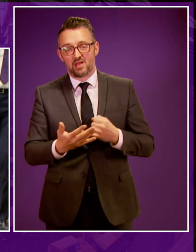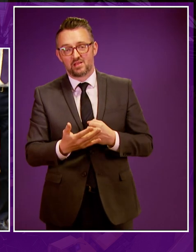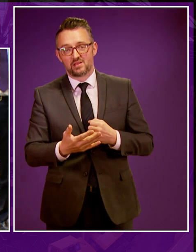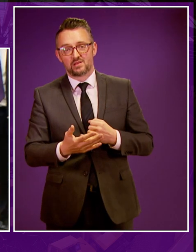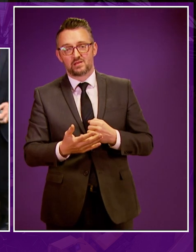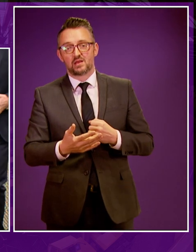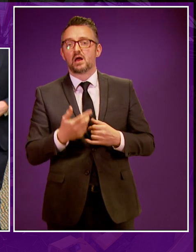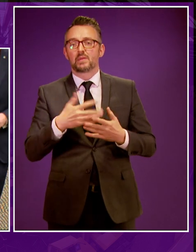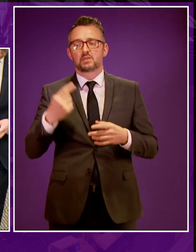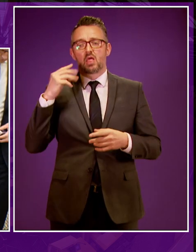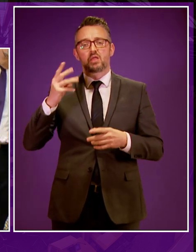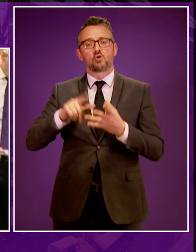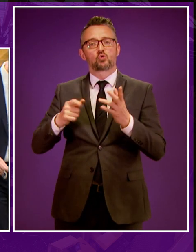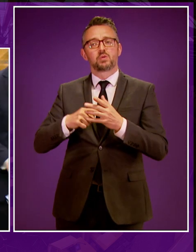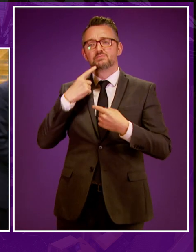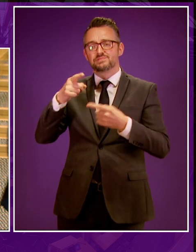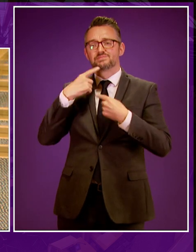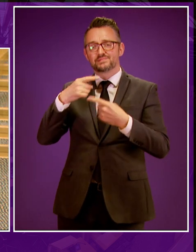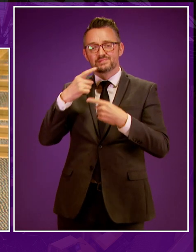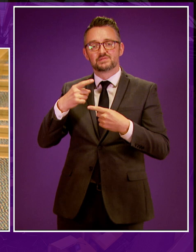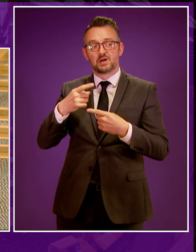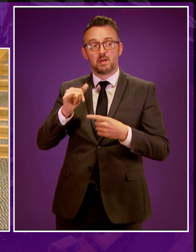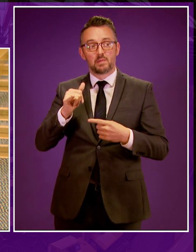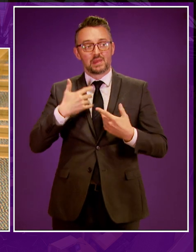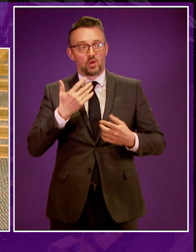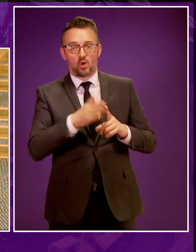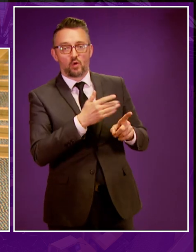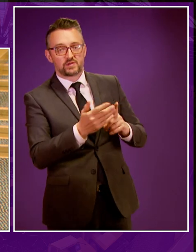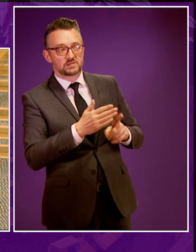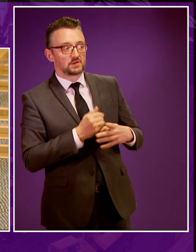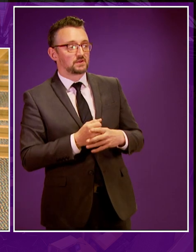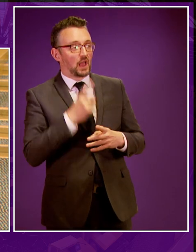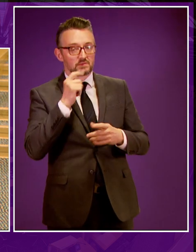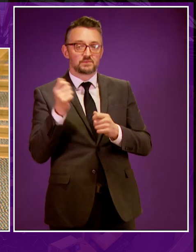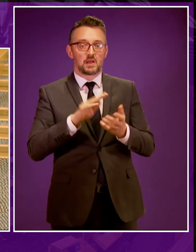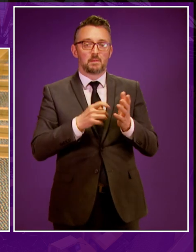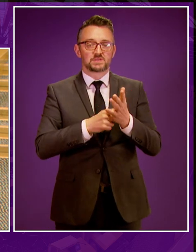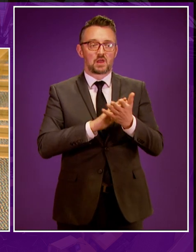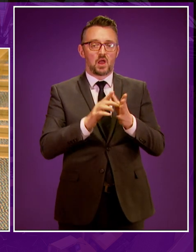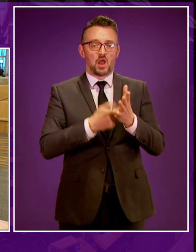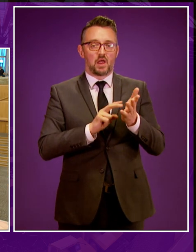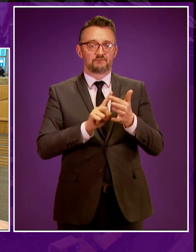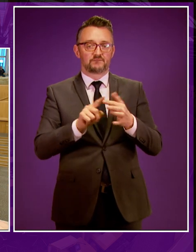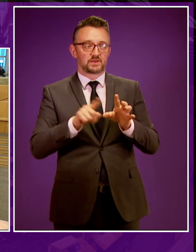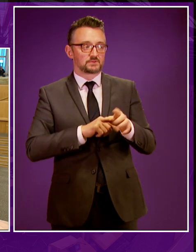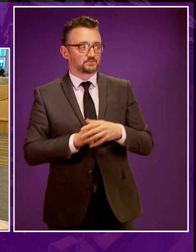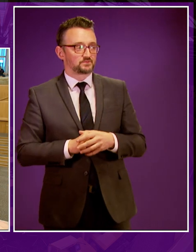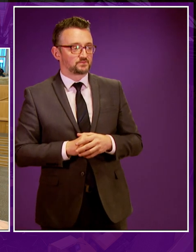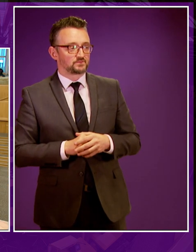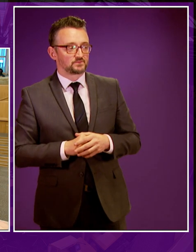it very loudly since the 3rd of October, so hopefully they'll finally be convinced. I'll bring in Mr. Harvey, if I may. Patrick Harvey.